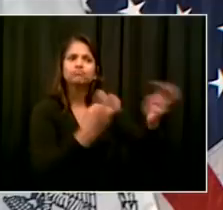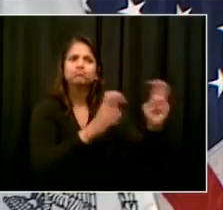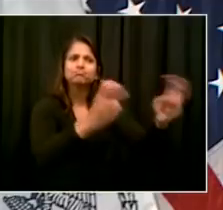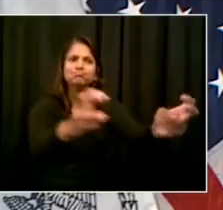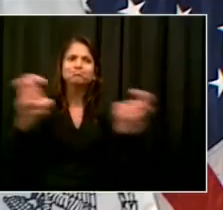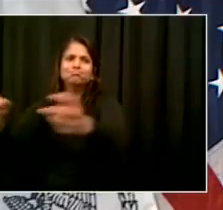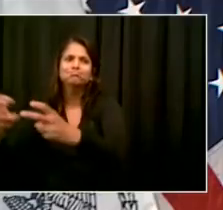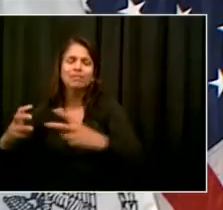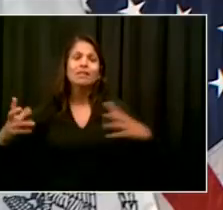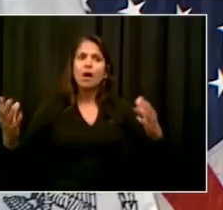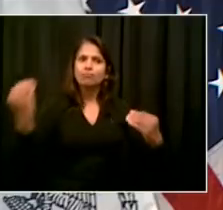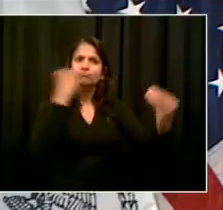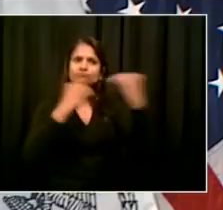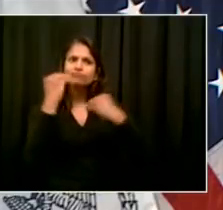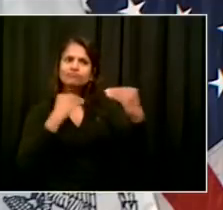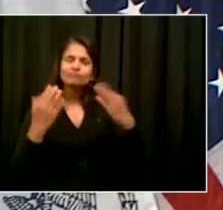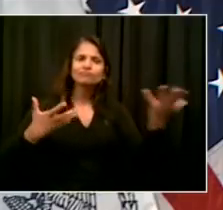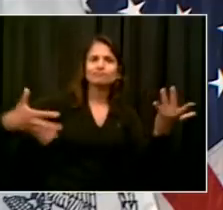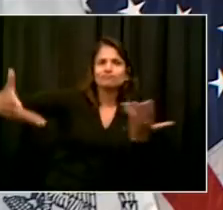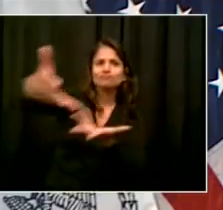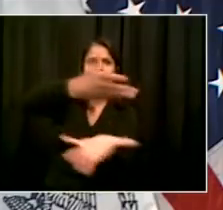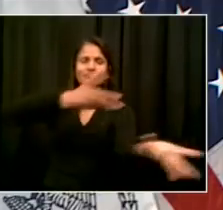Next up, we have Yoat from the city.